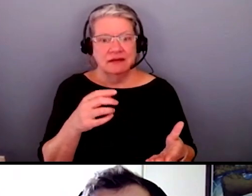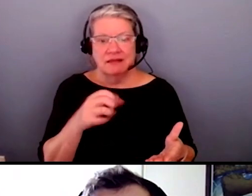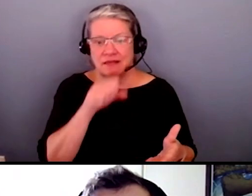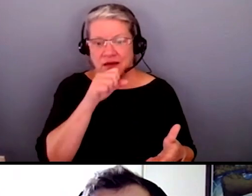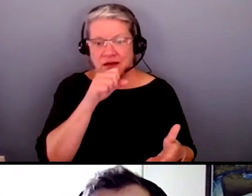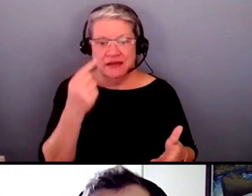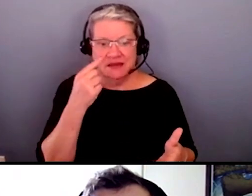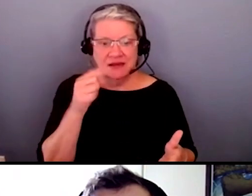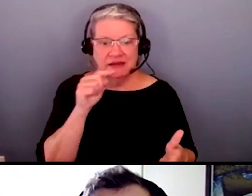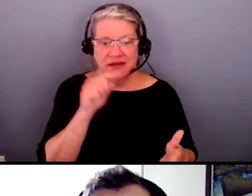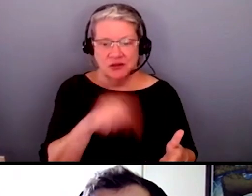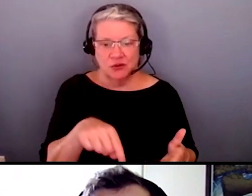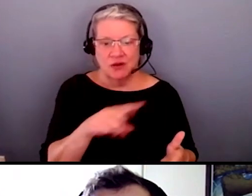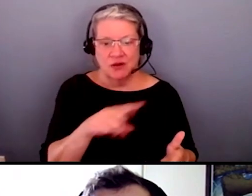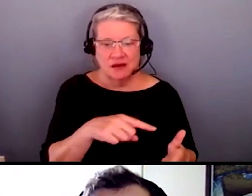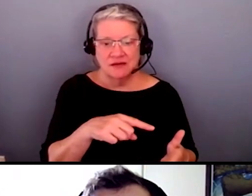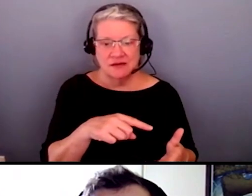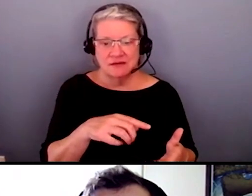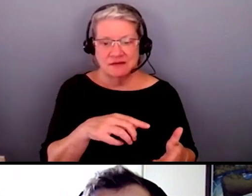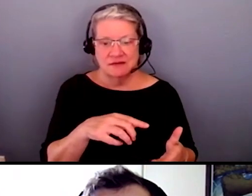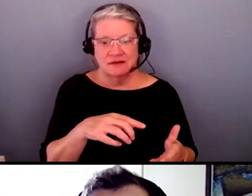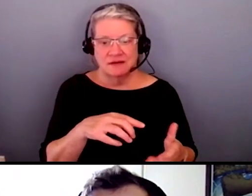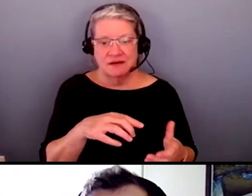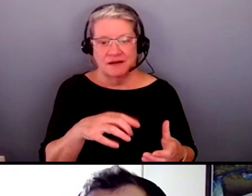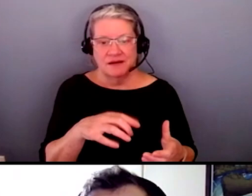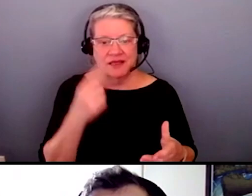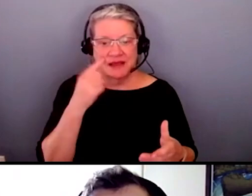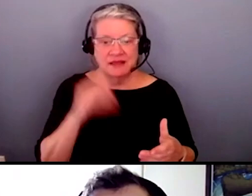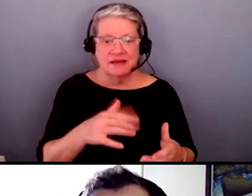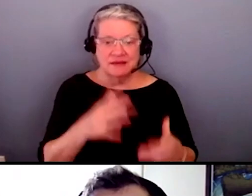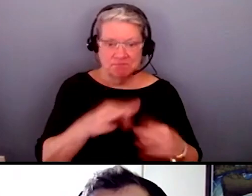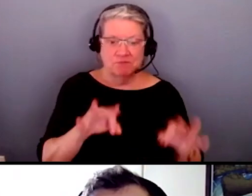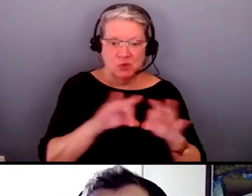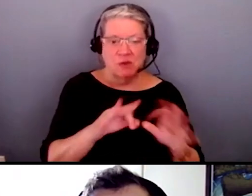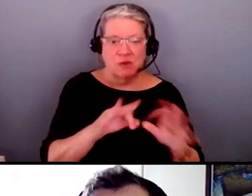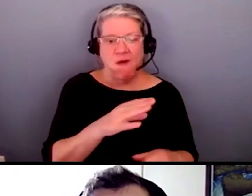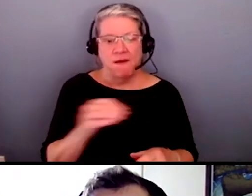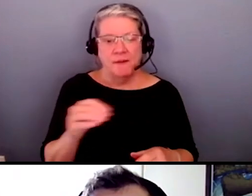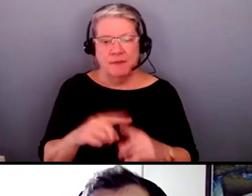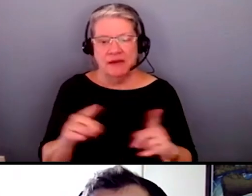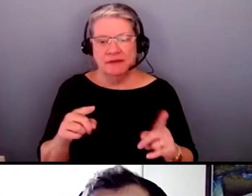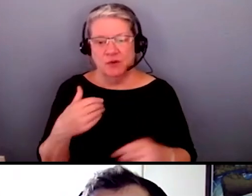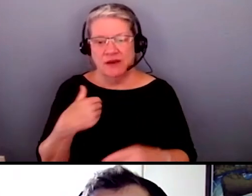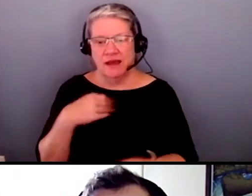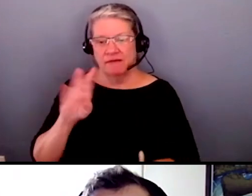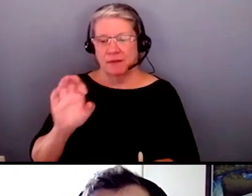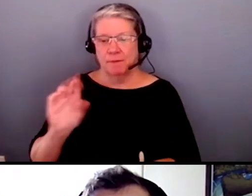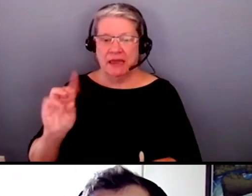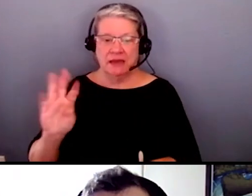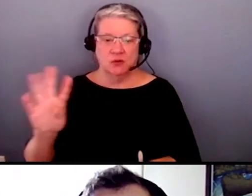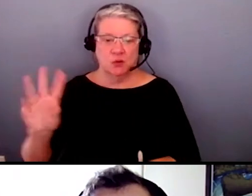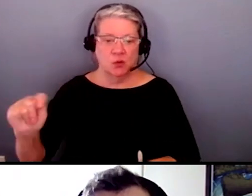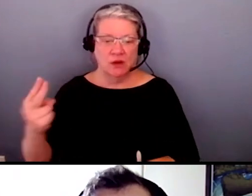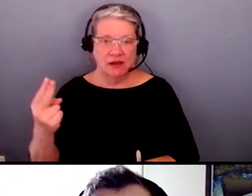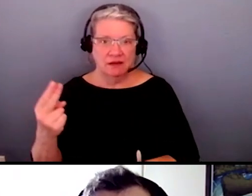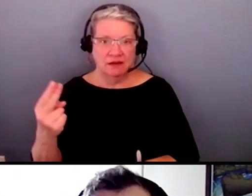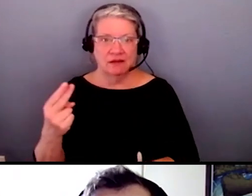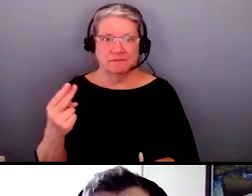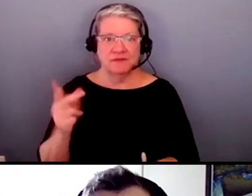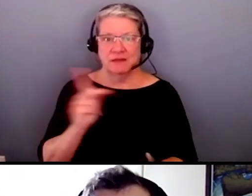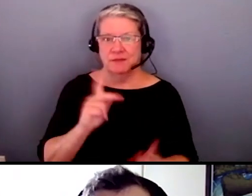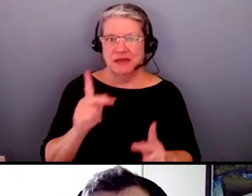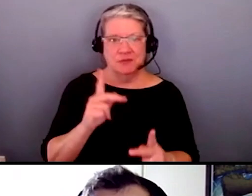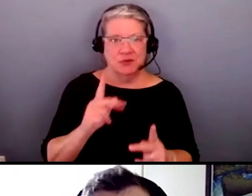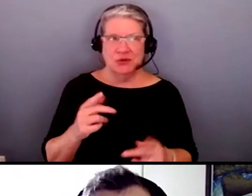Um, but to the extent that we have the bandwidth and you are welcome to let those of us who don't have